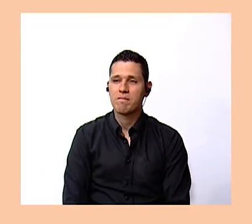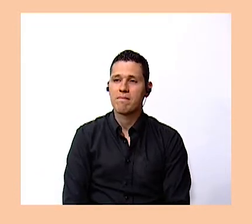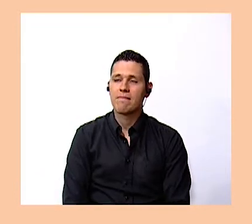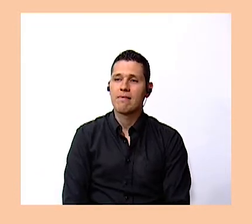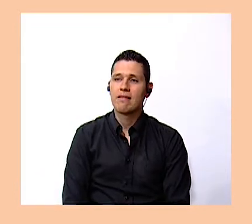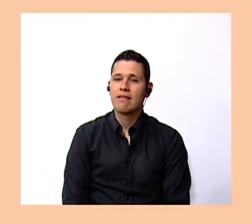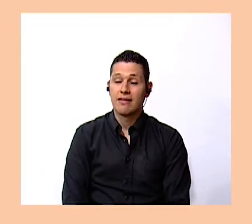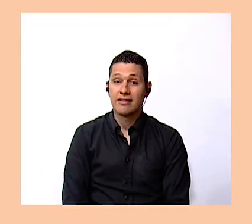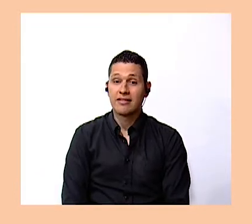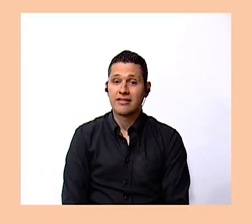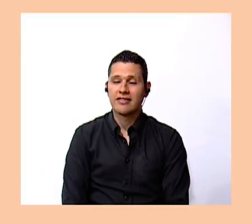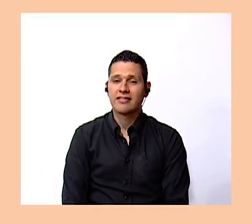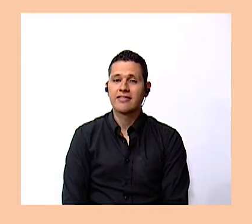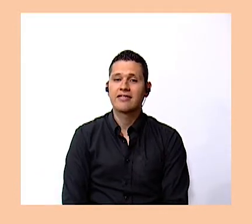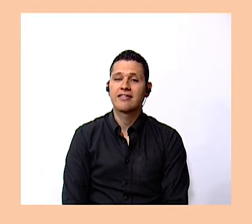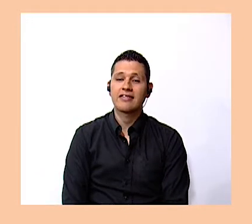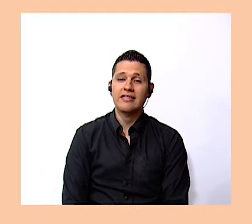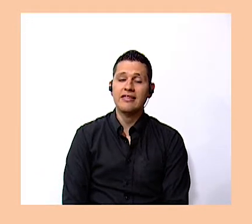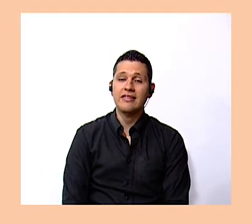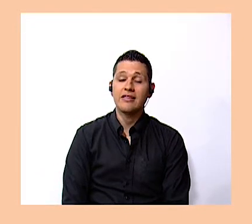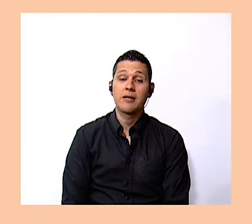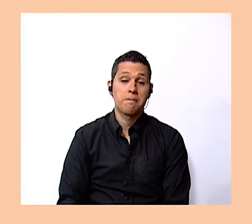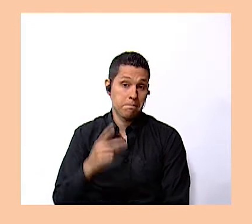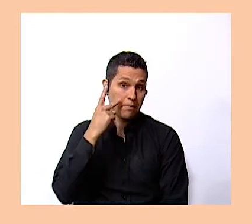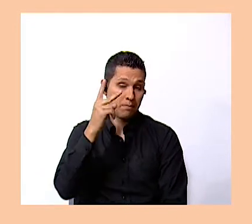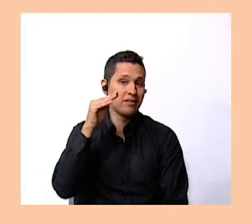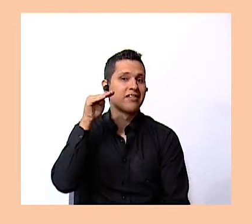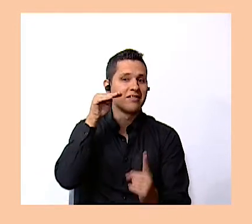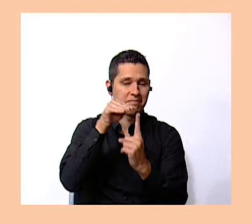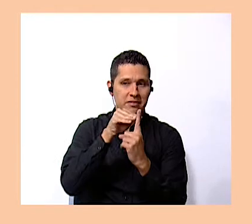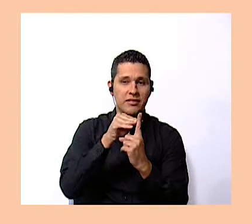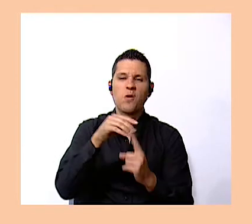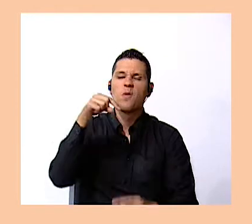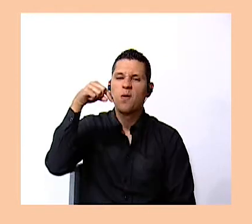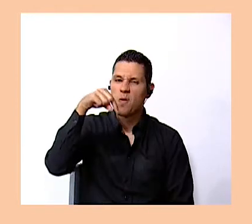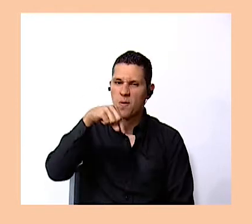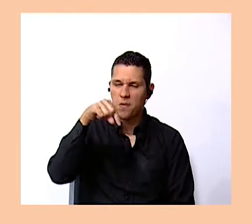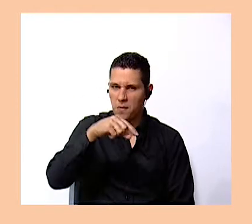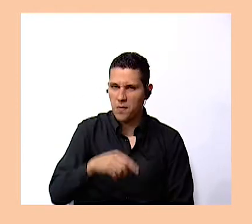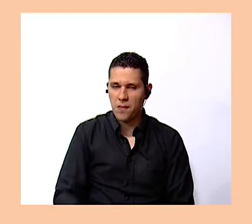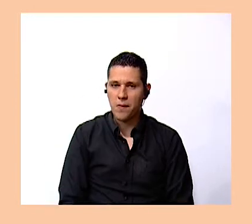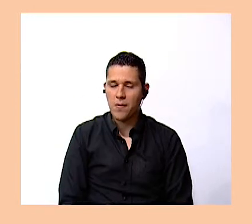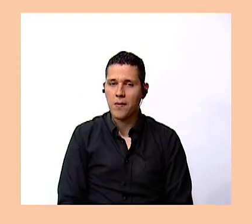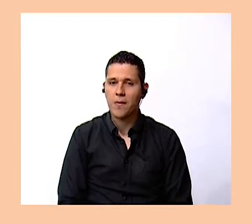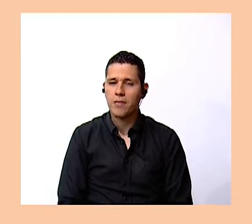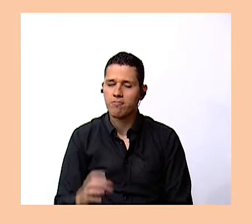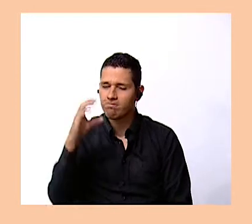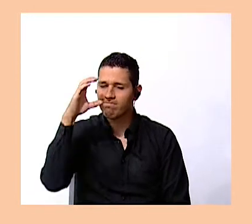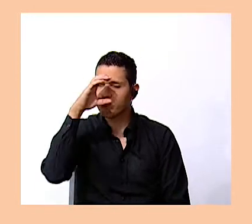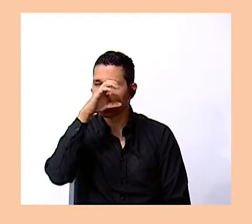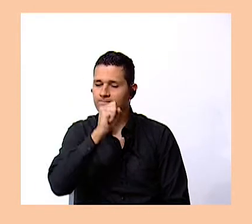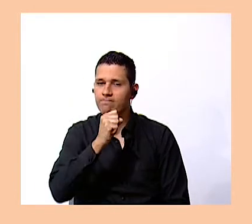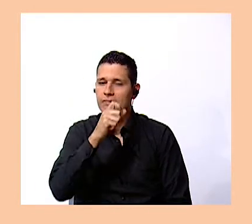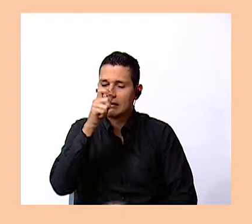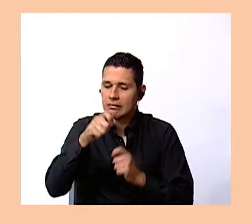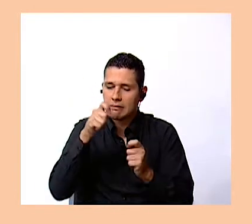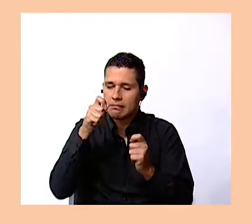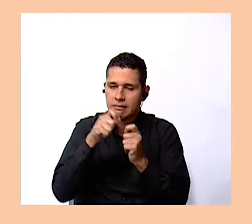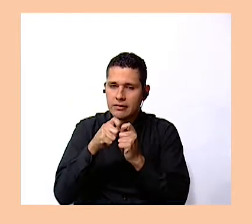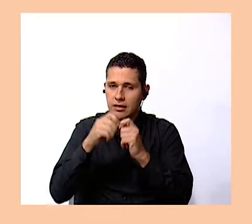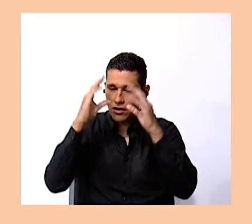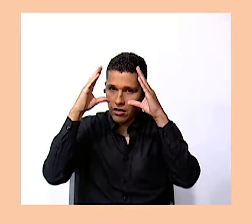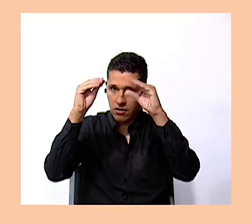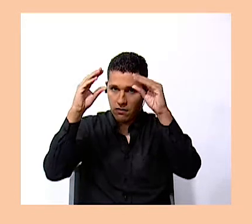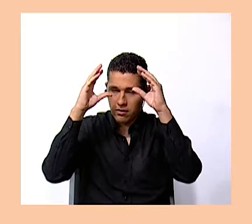these are our lesson goals today we are going to recognize specific information